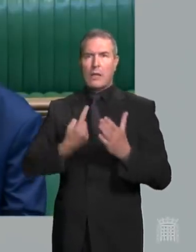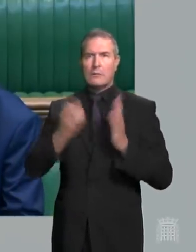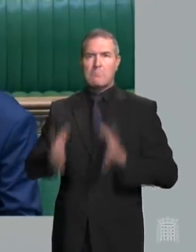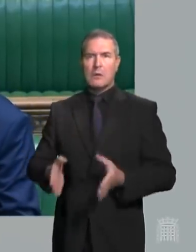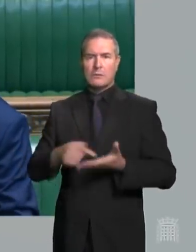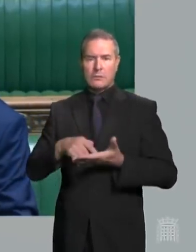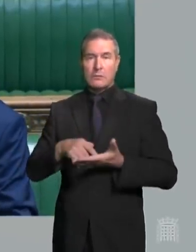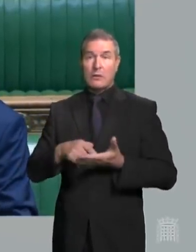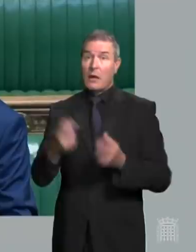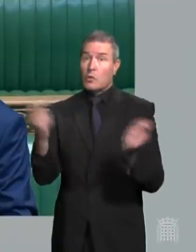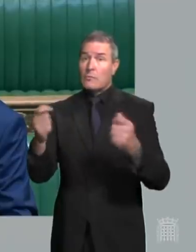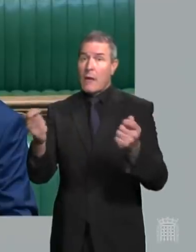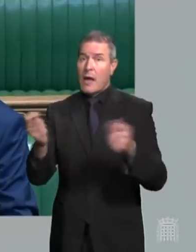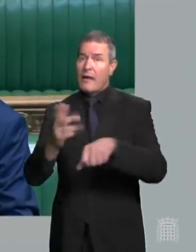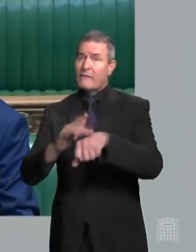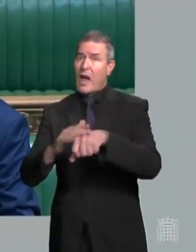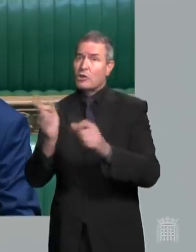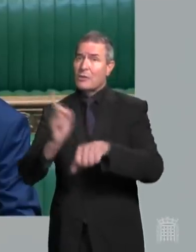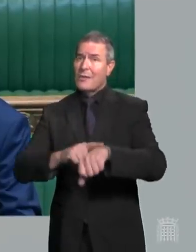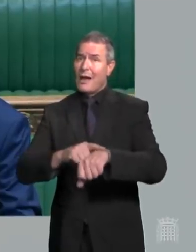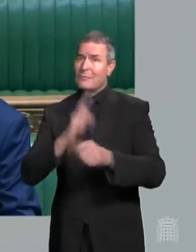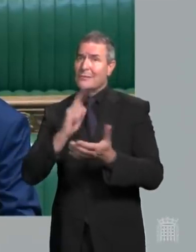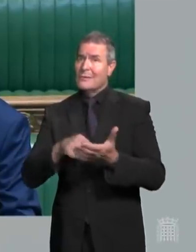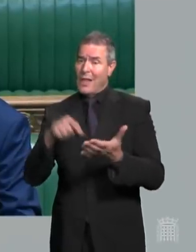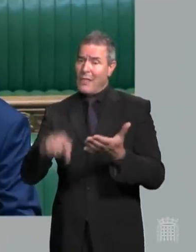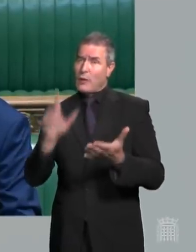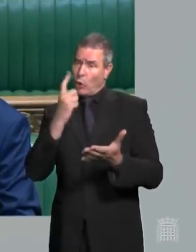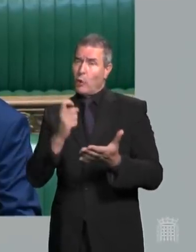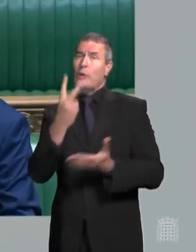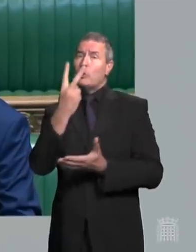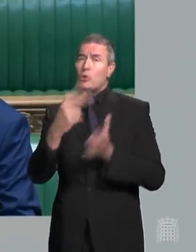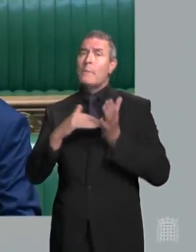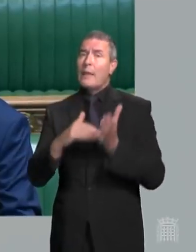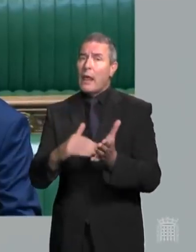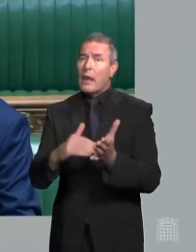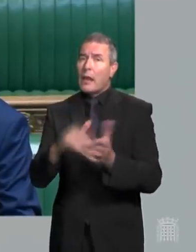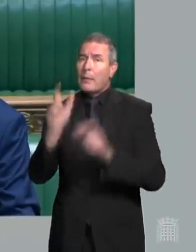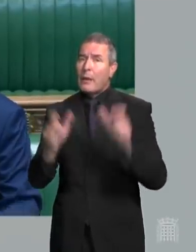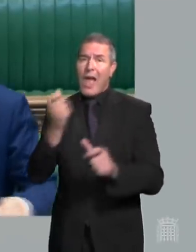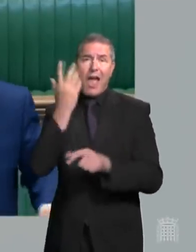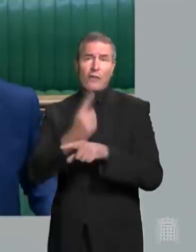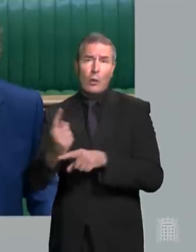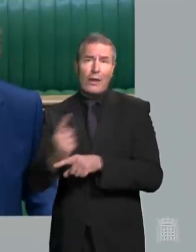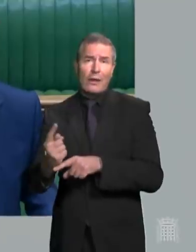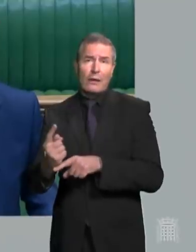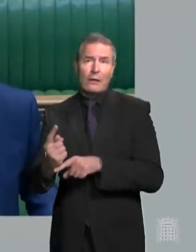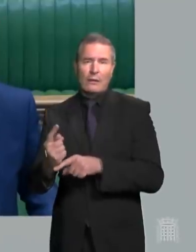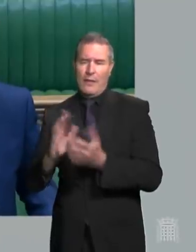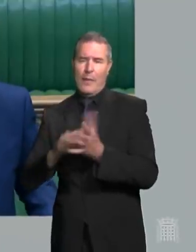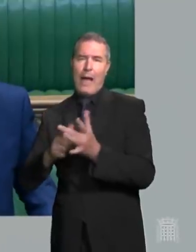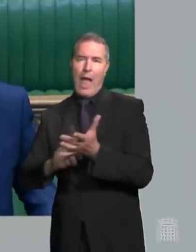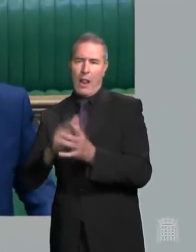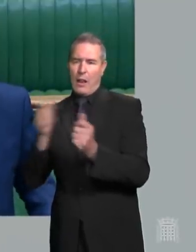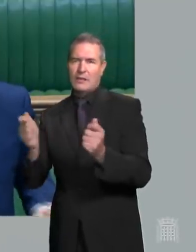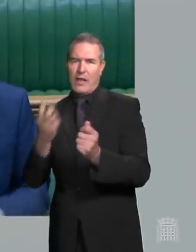Times estimates this morning that that could be around 2 million people per week. The Mail says 3.5 million